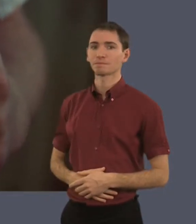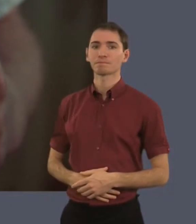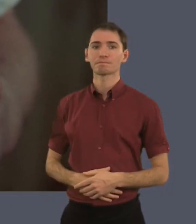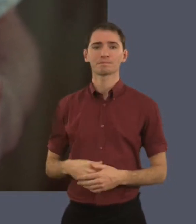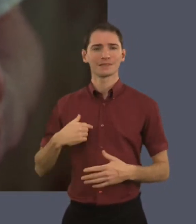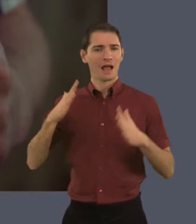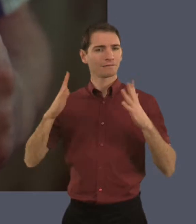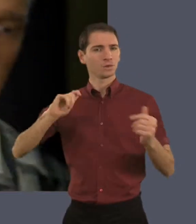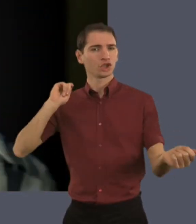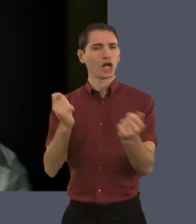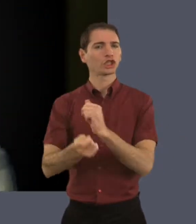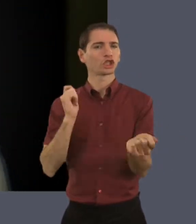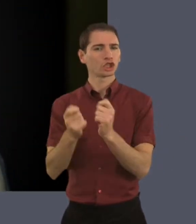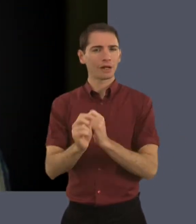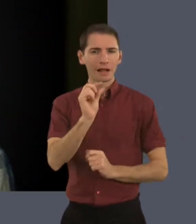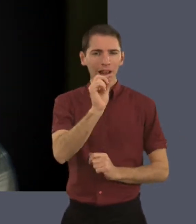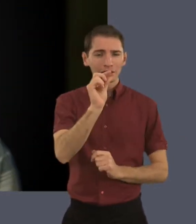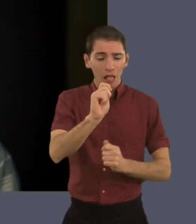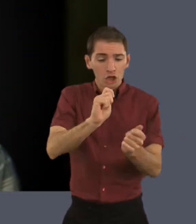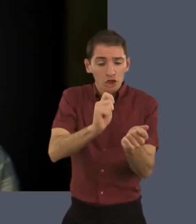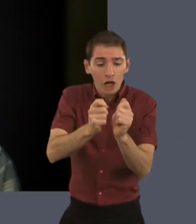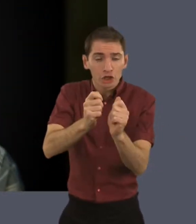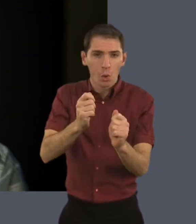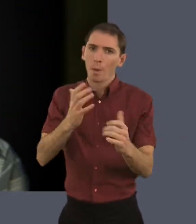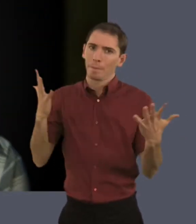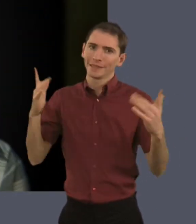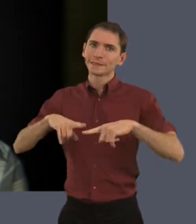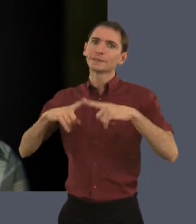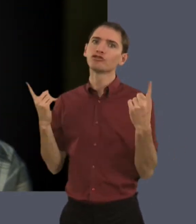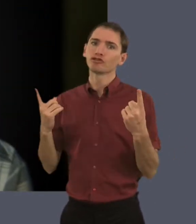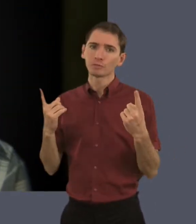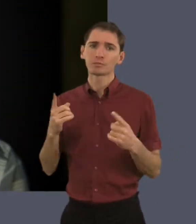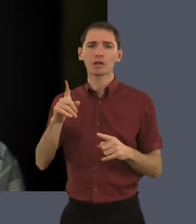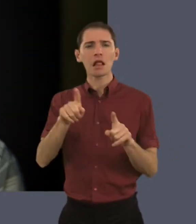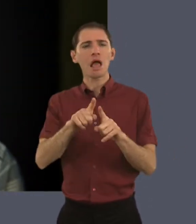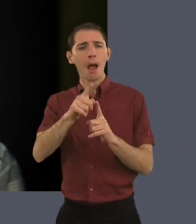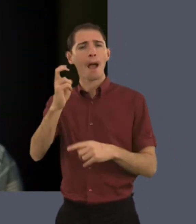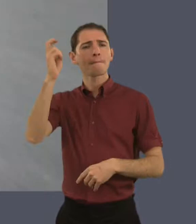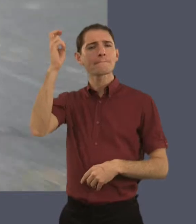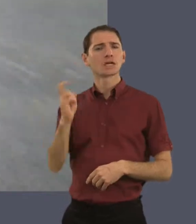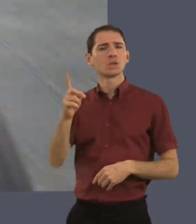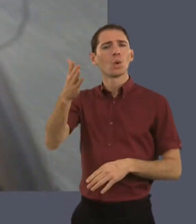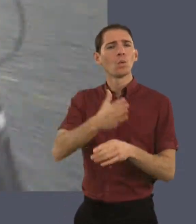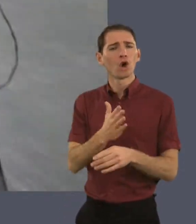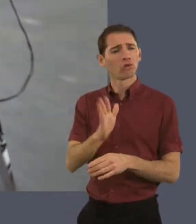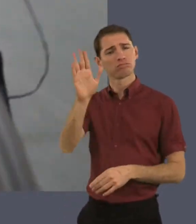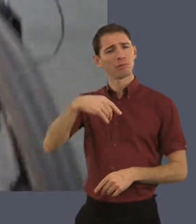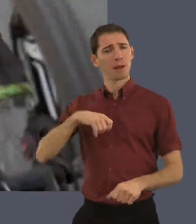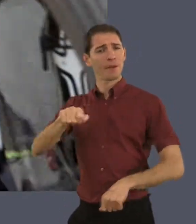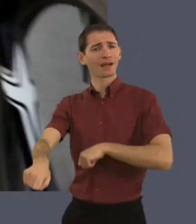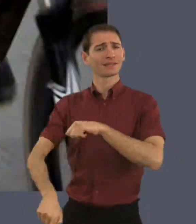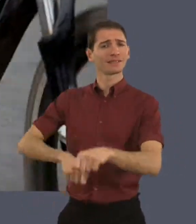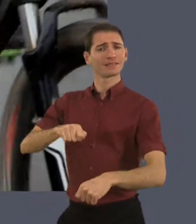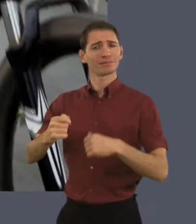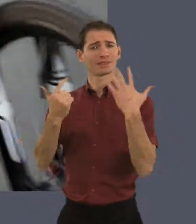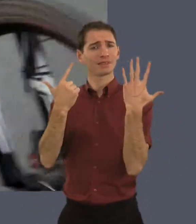I had to make changes and little changes can make big differences. Like instead of getting the bus to work, I got a bike and a cycle to work